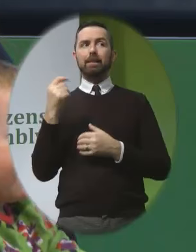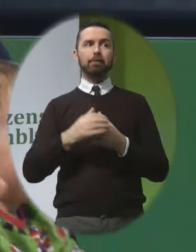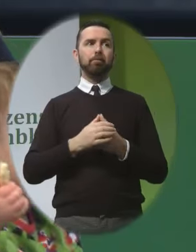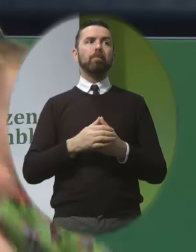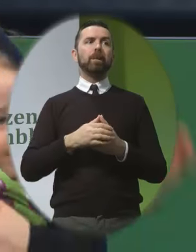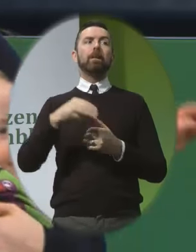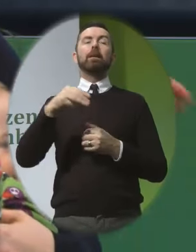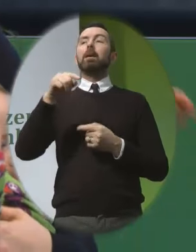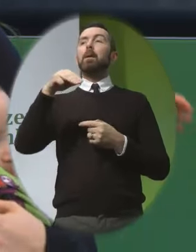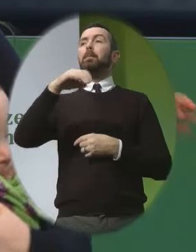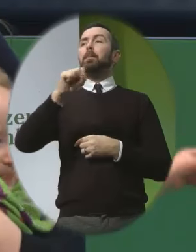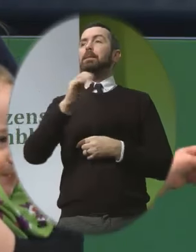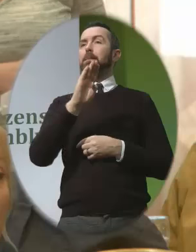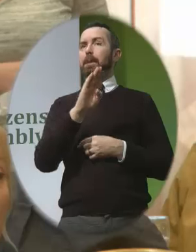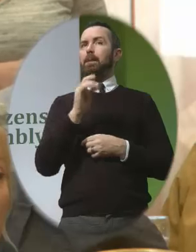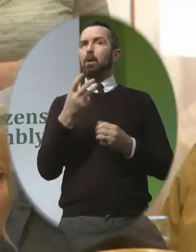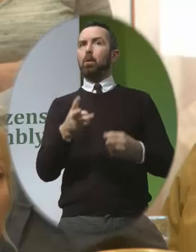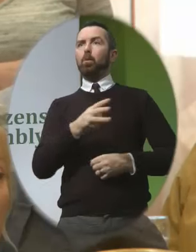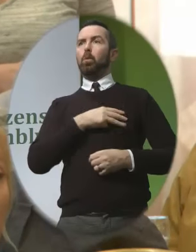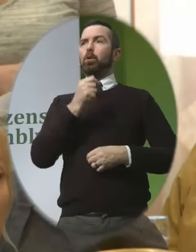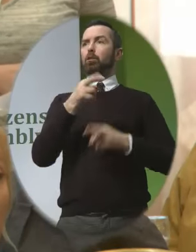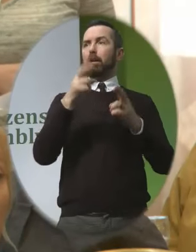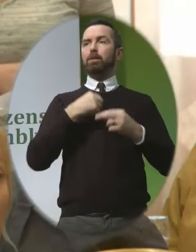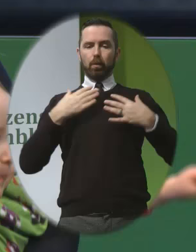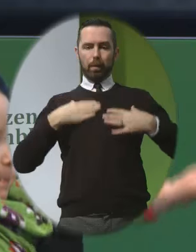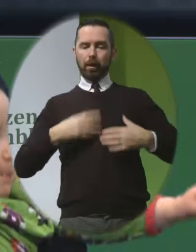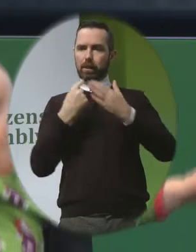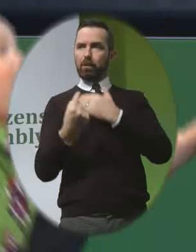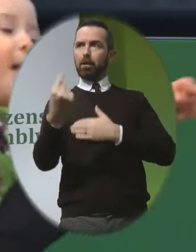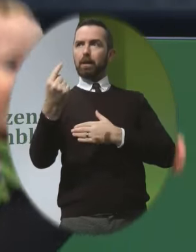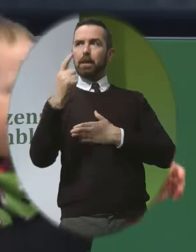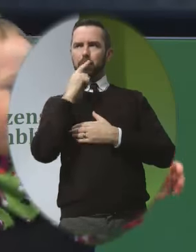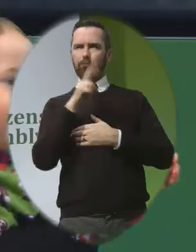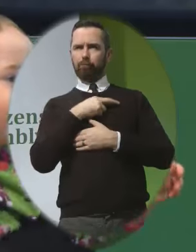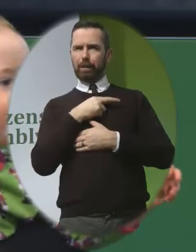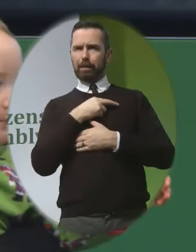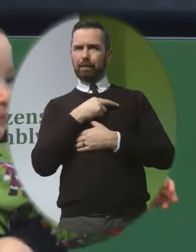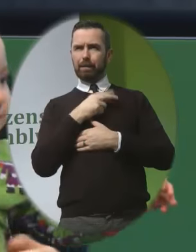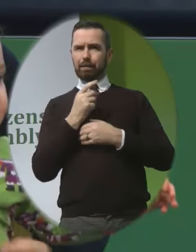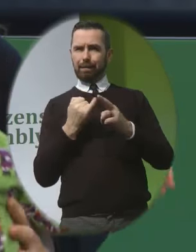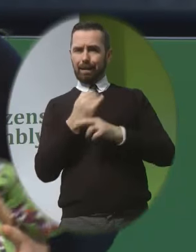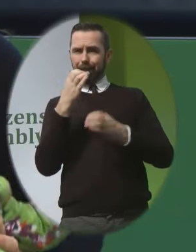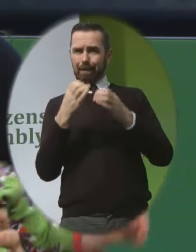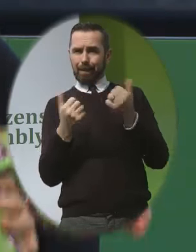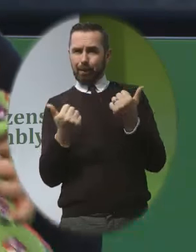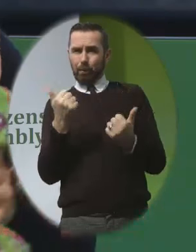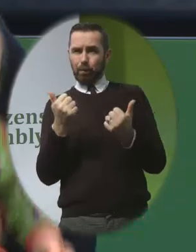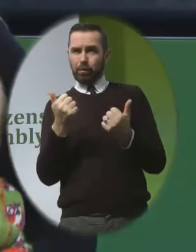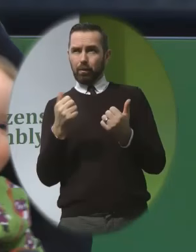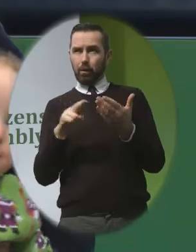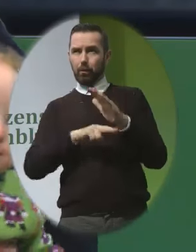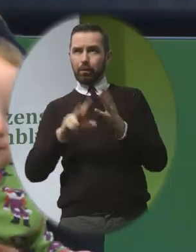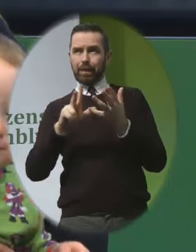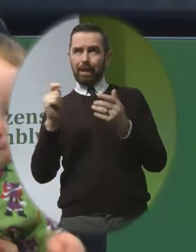Ms B won her case and won her right to bodily autonomy But the fact that she was brought there at all Under the Eighth Amendment is a shame And